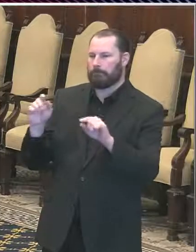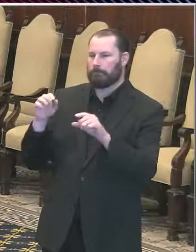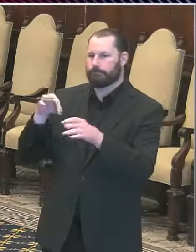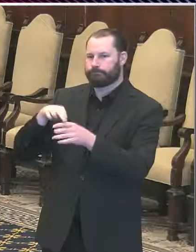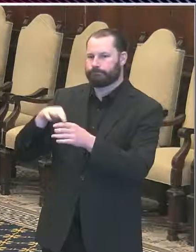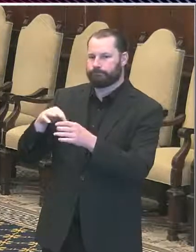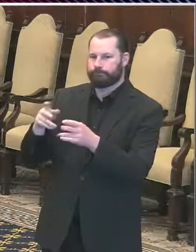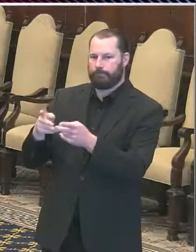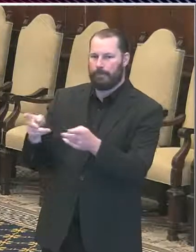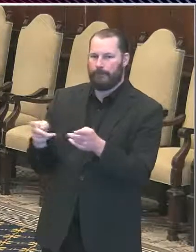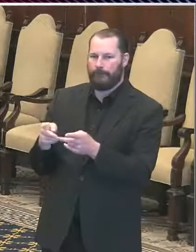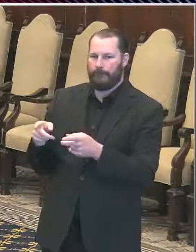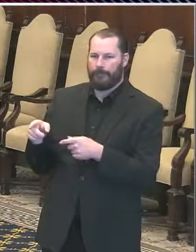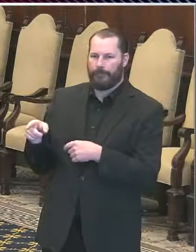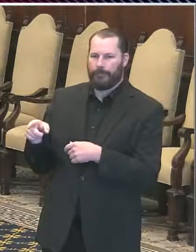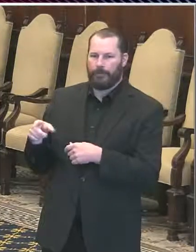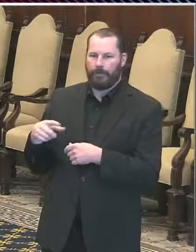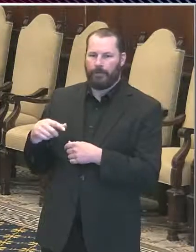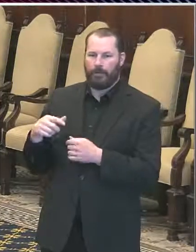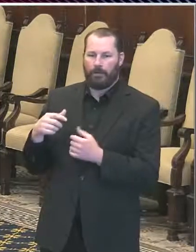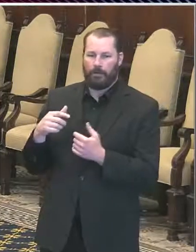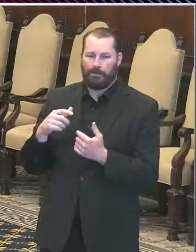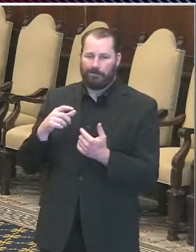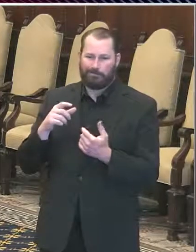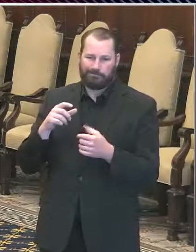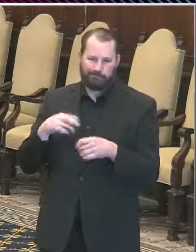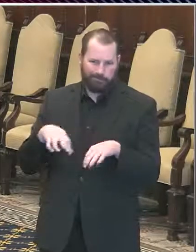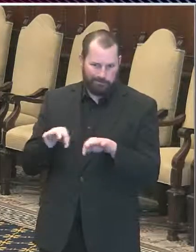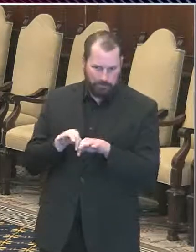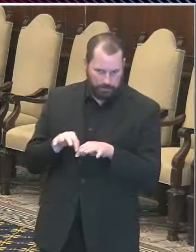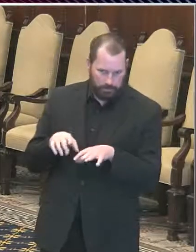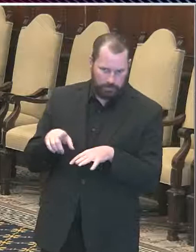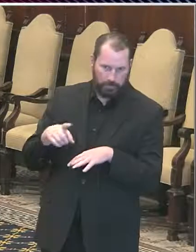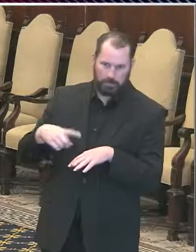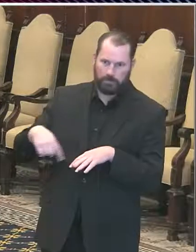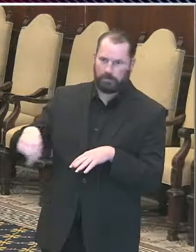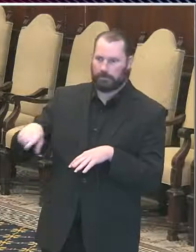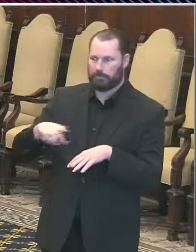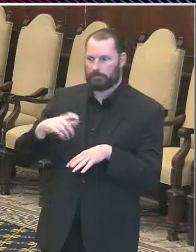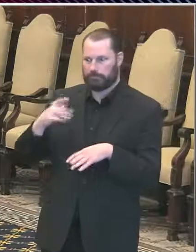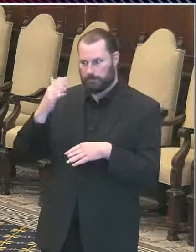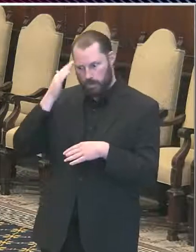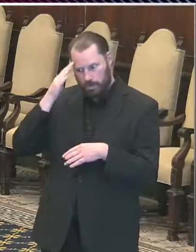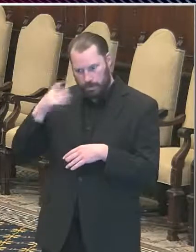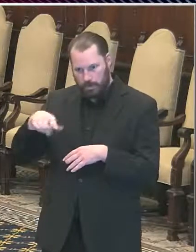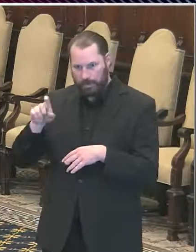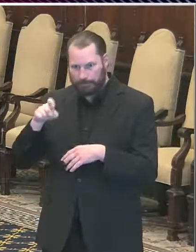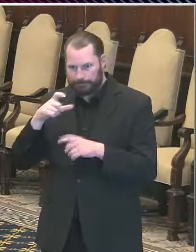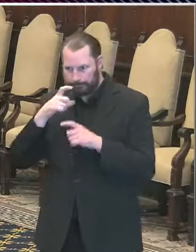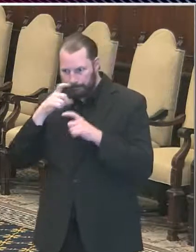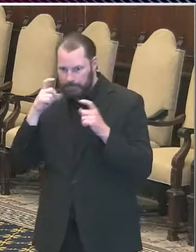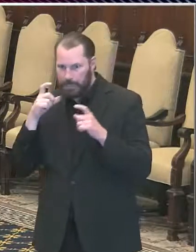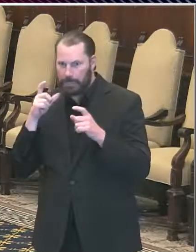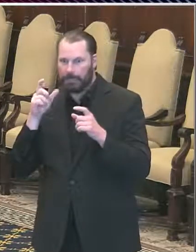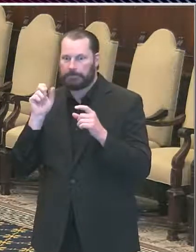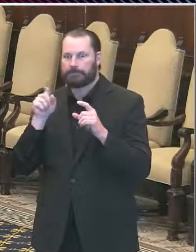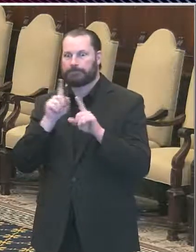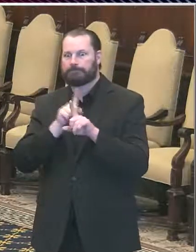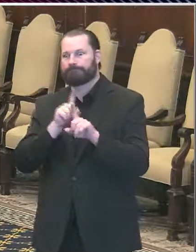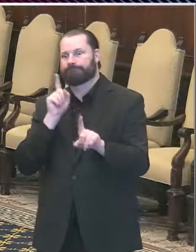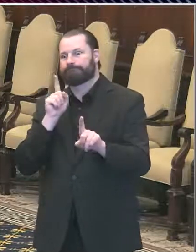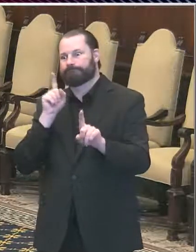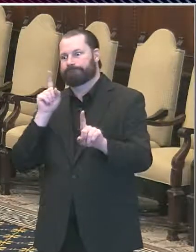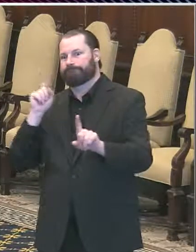make sure they understand that they have to take these precautions with masks and social distancing and people should vote because it's their